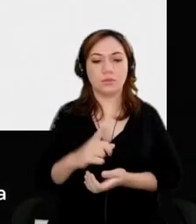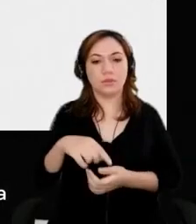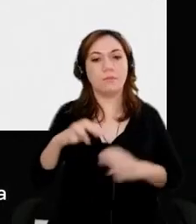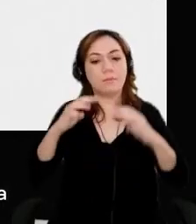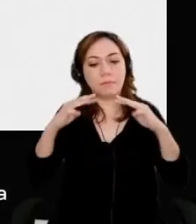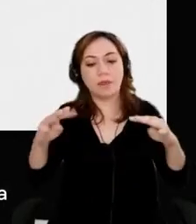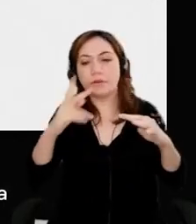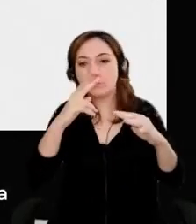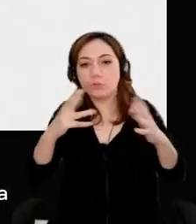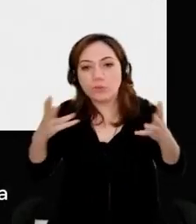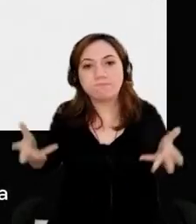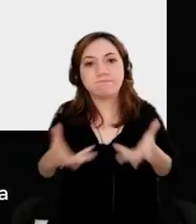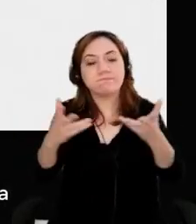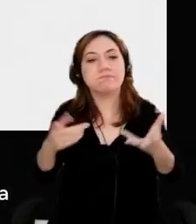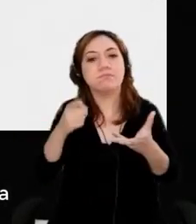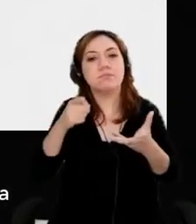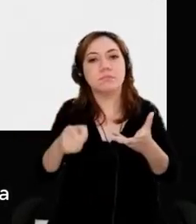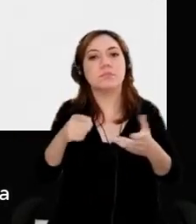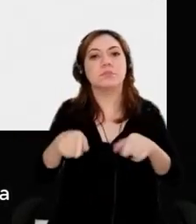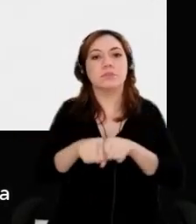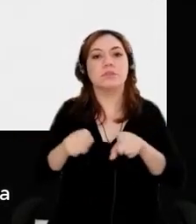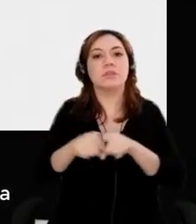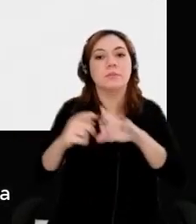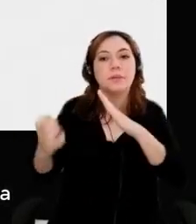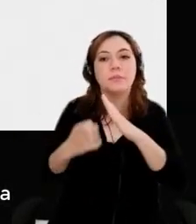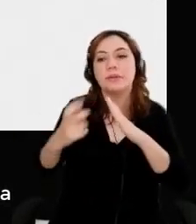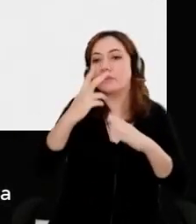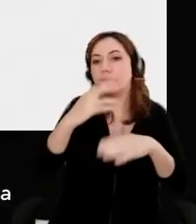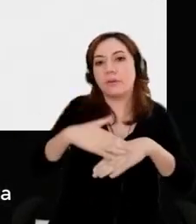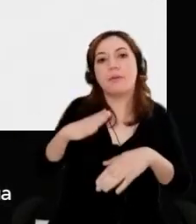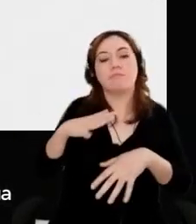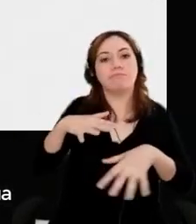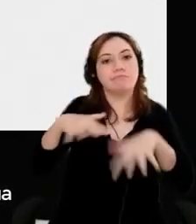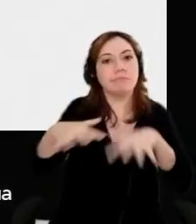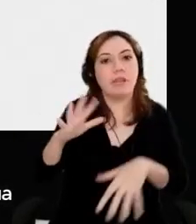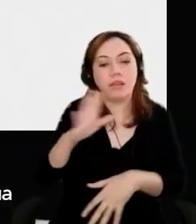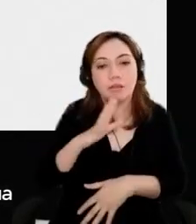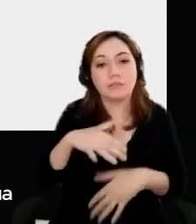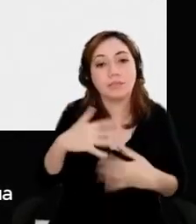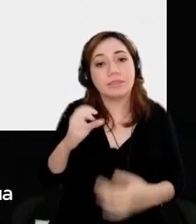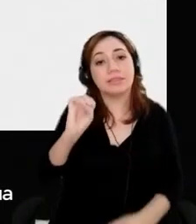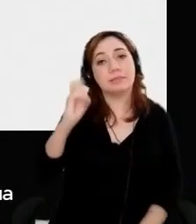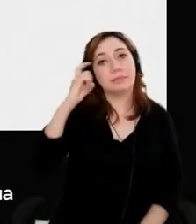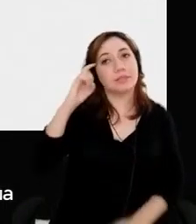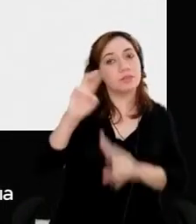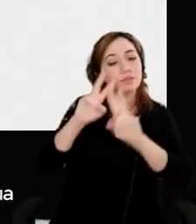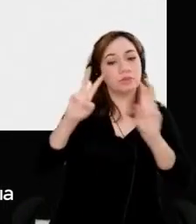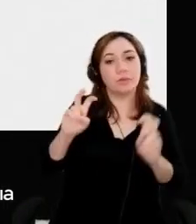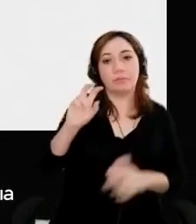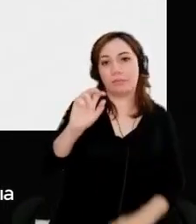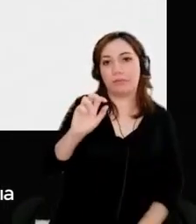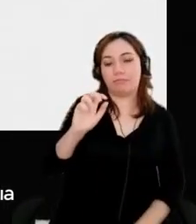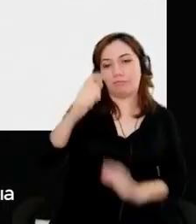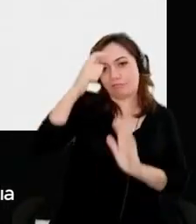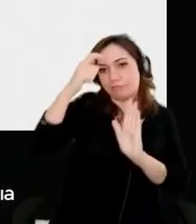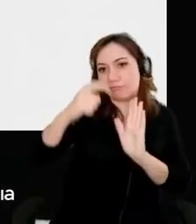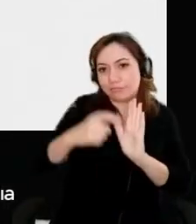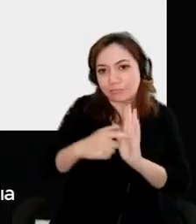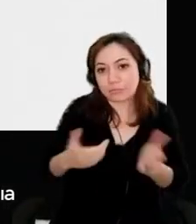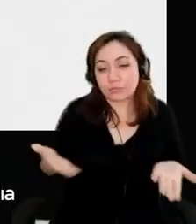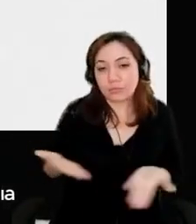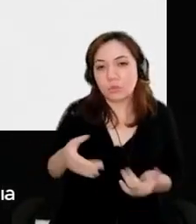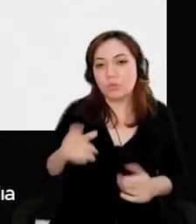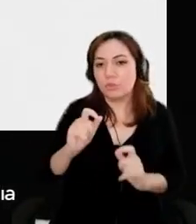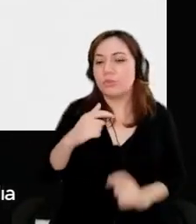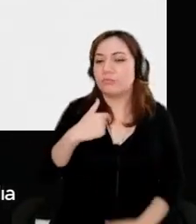organization to move to move faster, right? So if I think about AI today, I believe that we're going to accelerate this